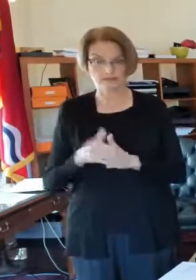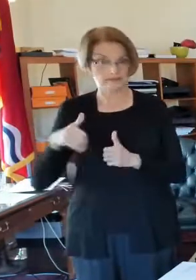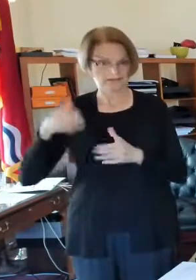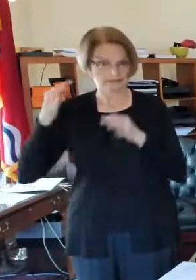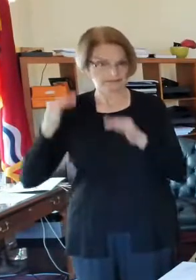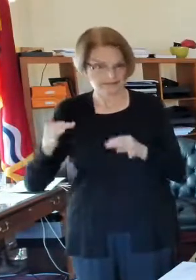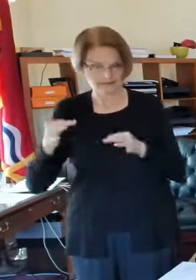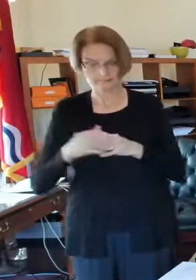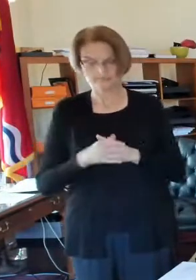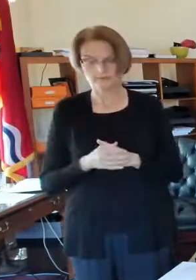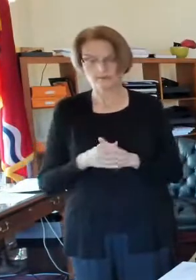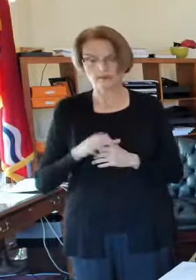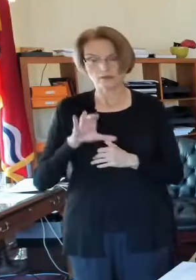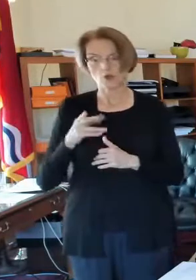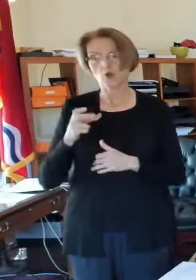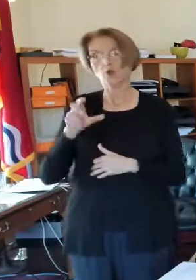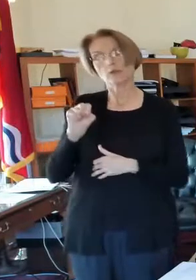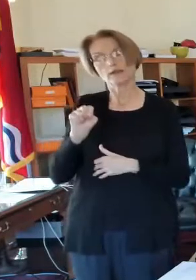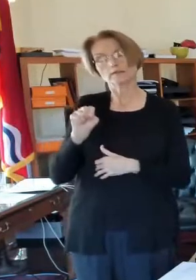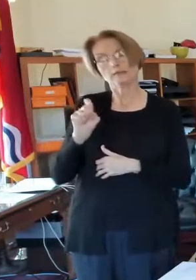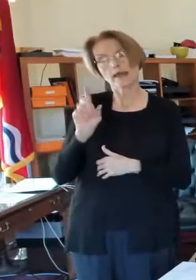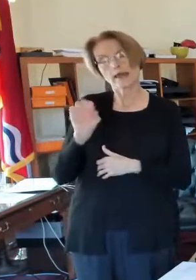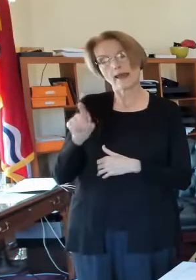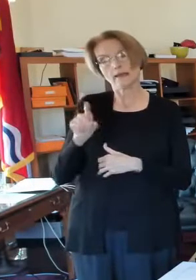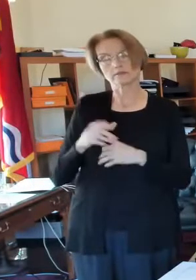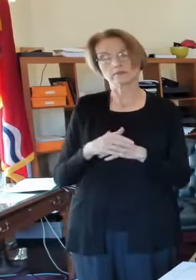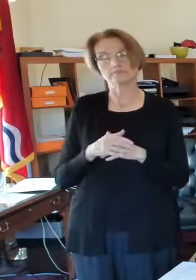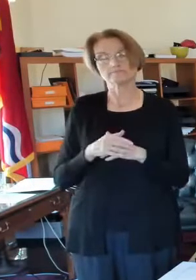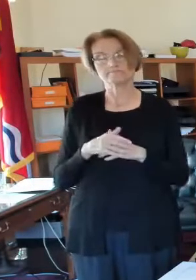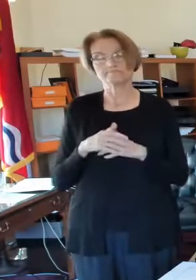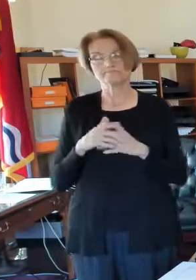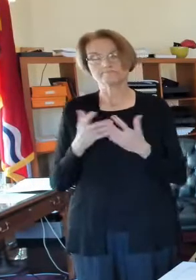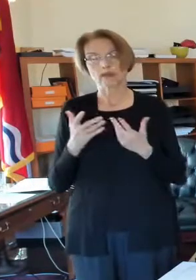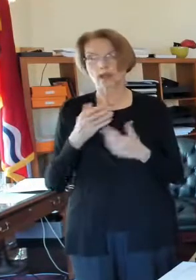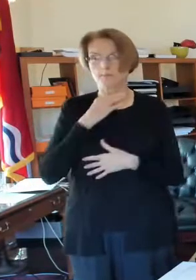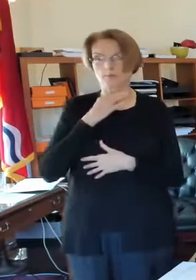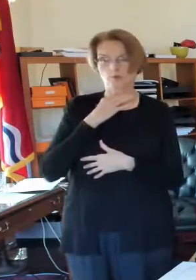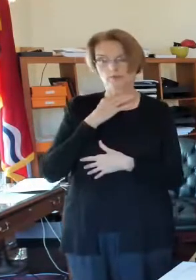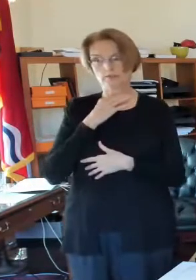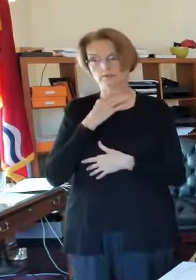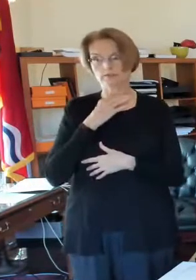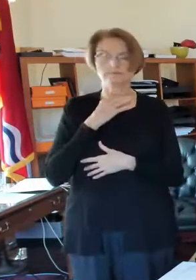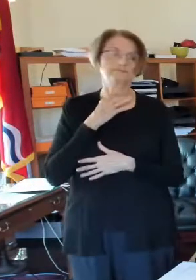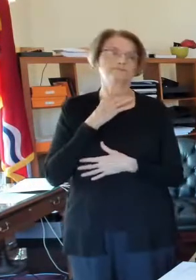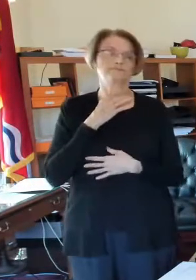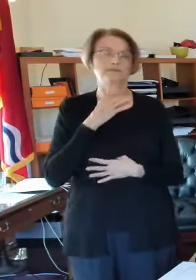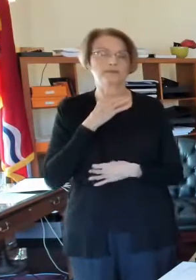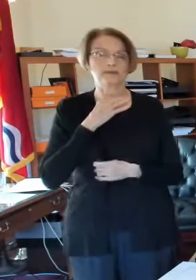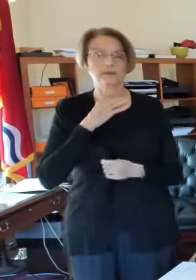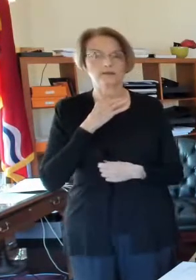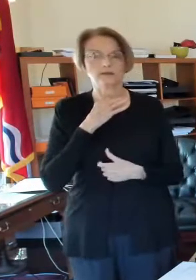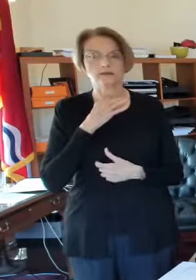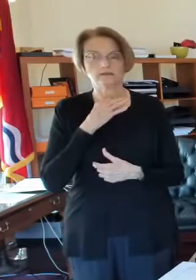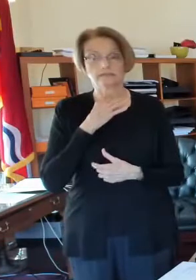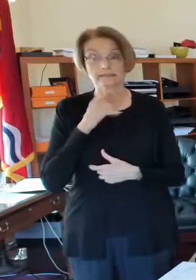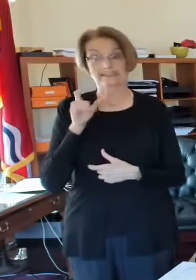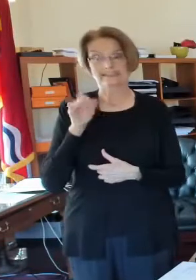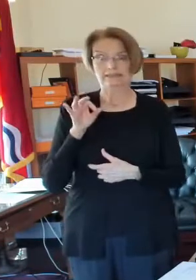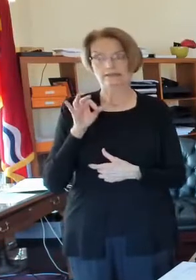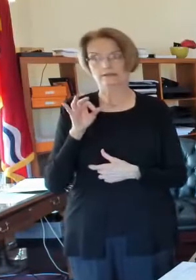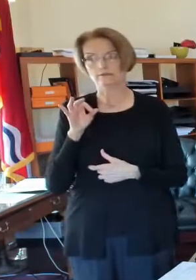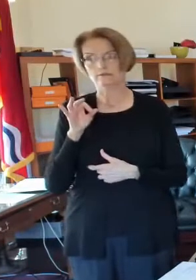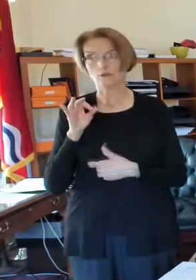has to do with what are the plans to ensure safe and possible peaceful demonstrations